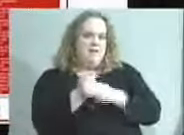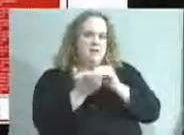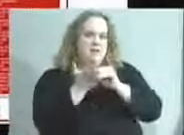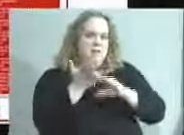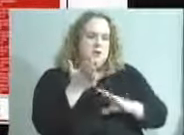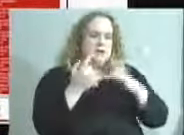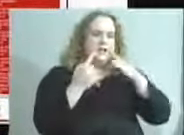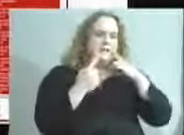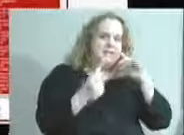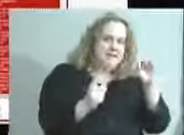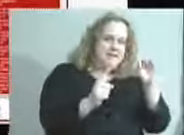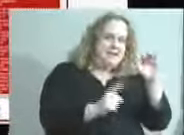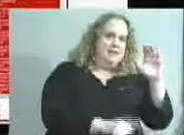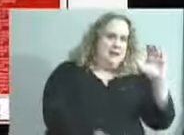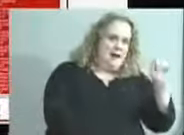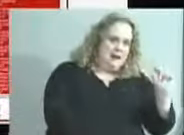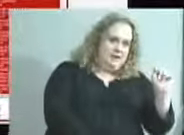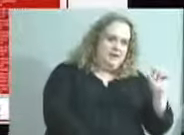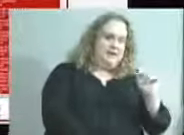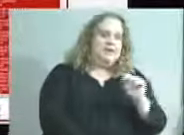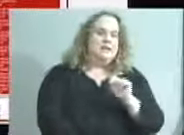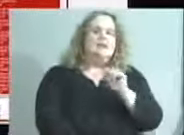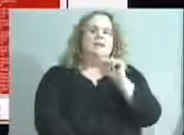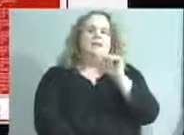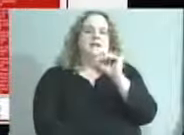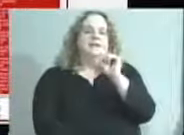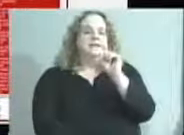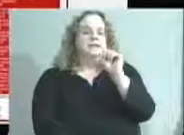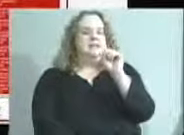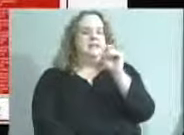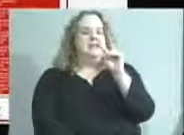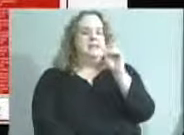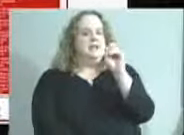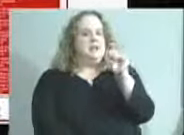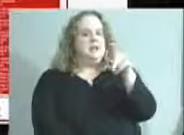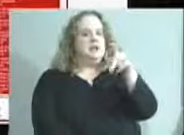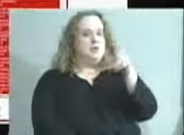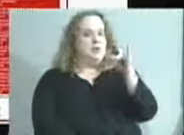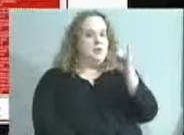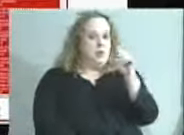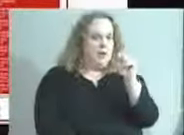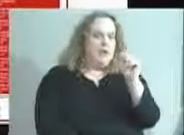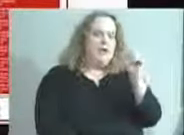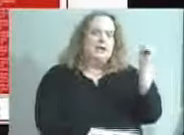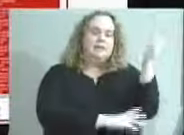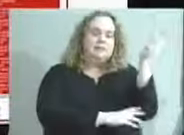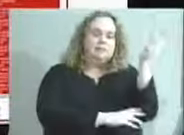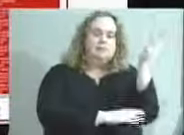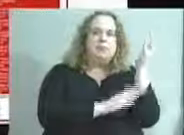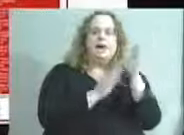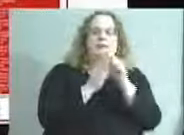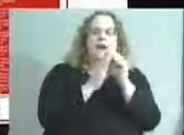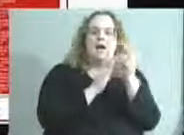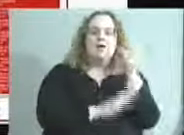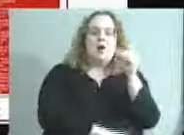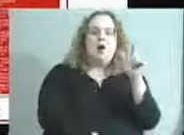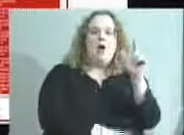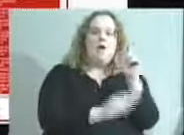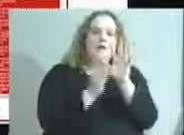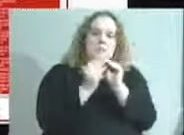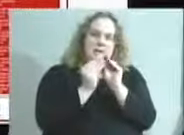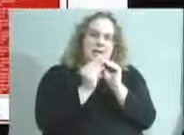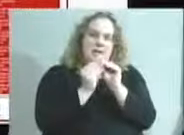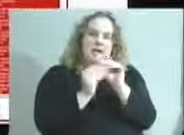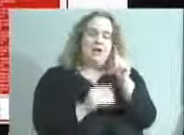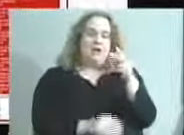Steven Pruitt is hosting a series of education town hall meetings. A town hall meeting is scheduled for Thursday, April